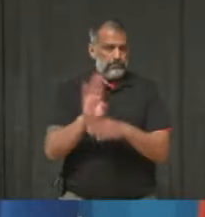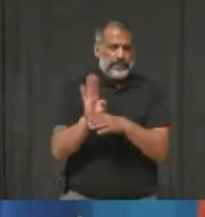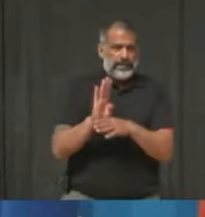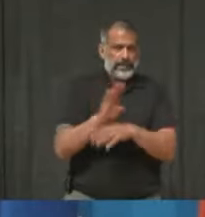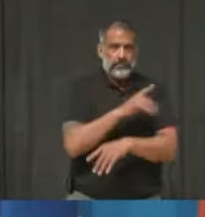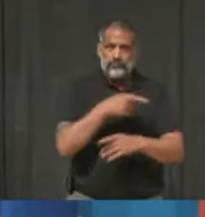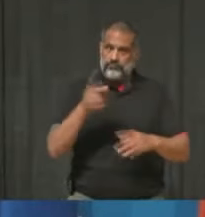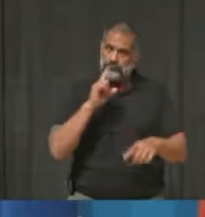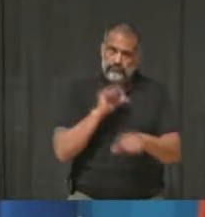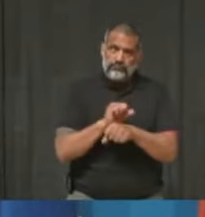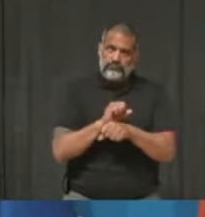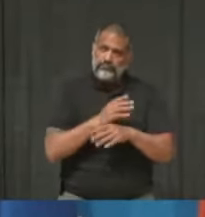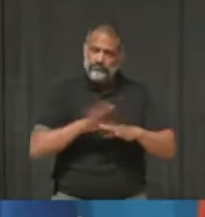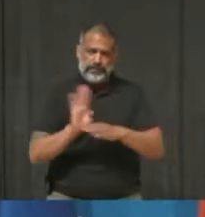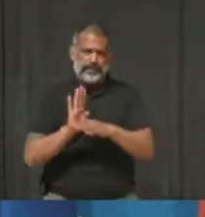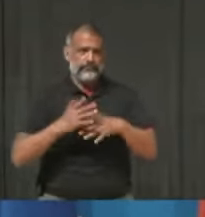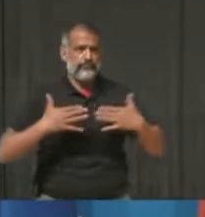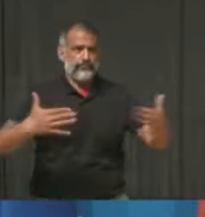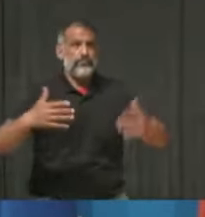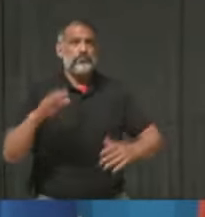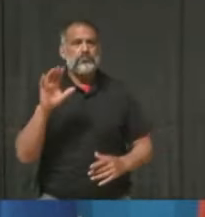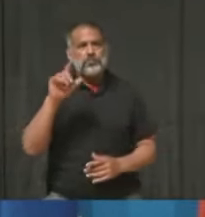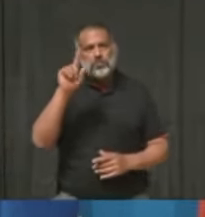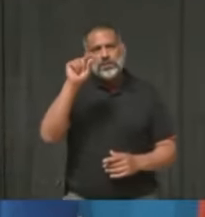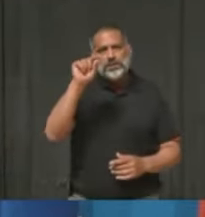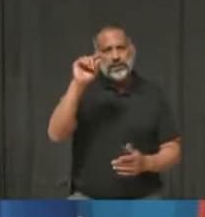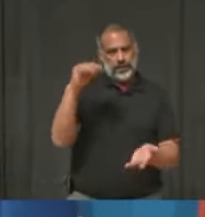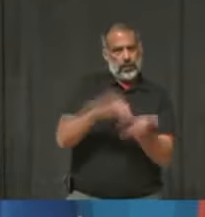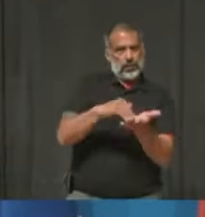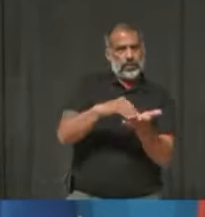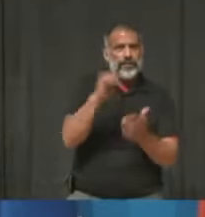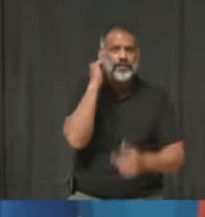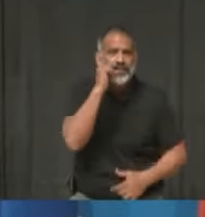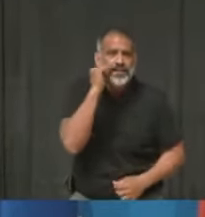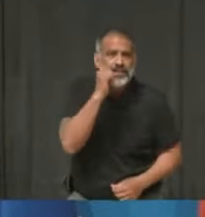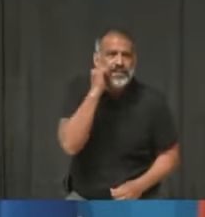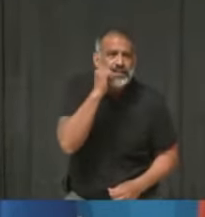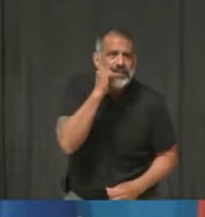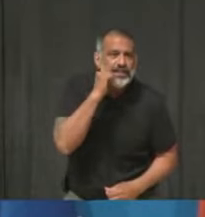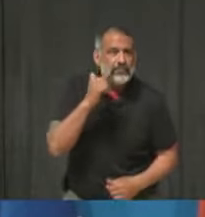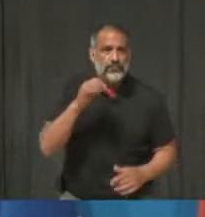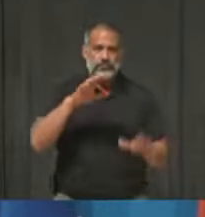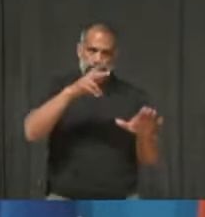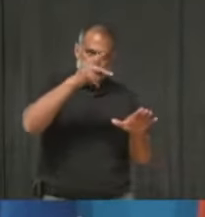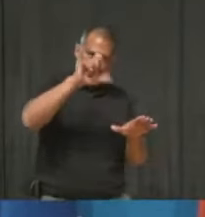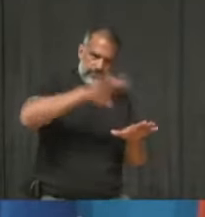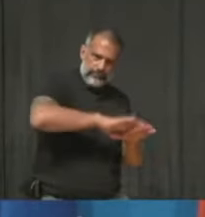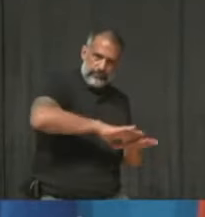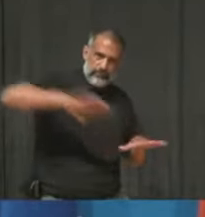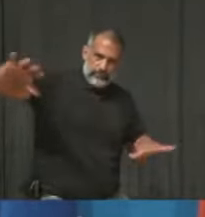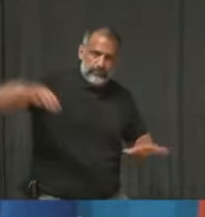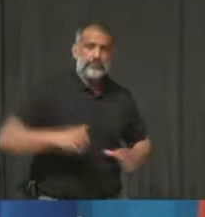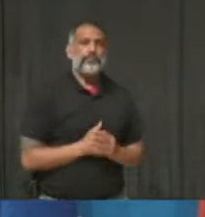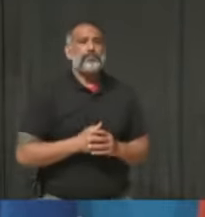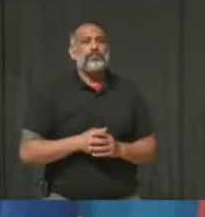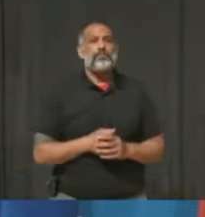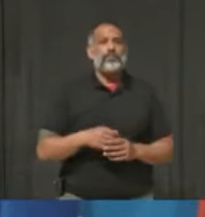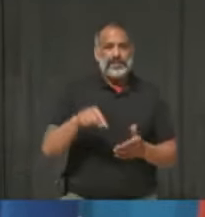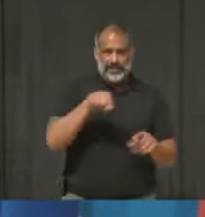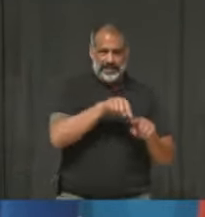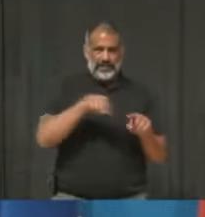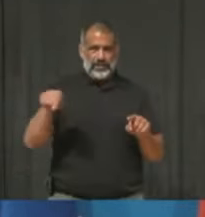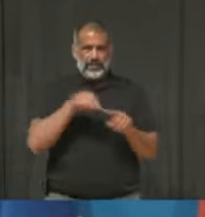We are administering close to 20,000 doses per day in Peel. And this week, we will get